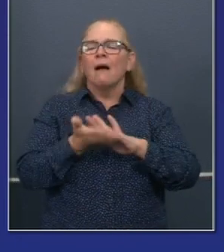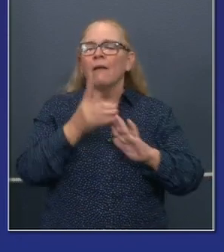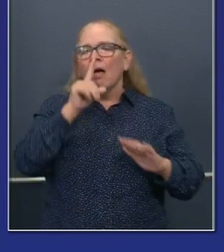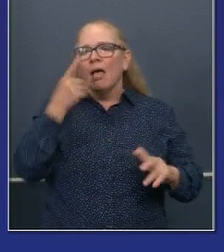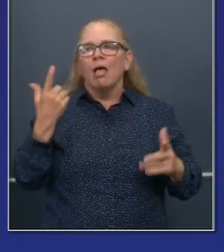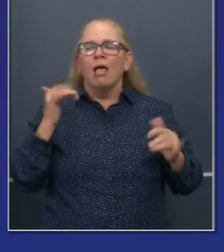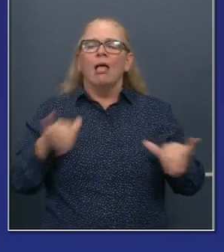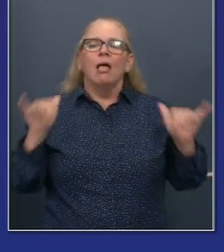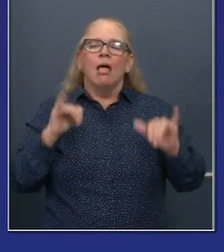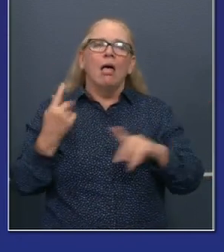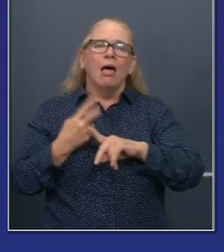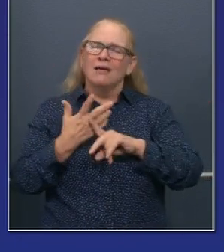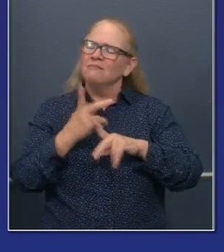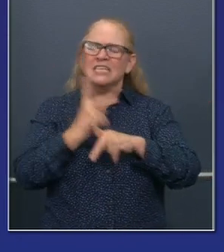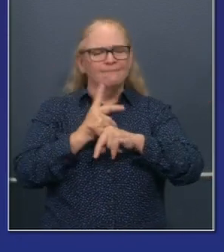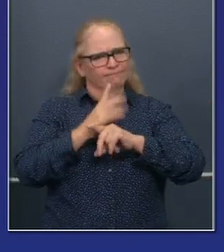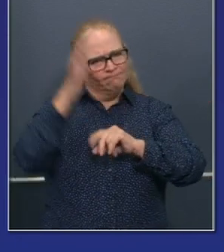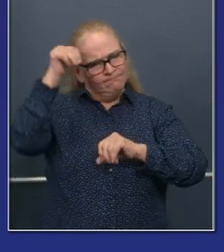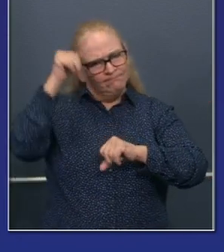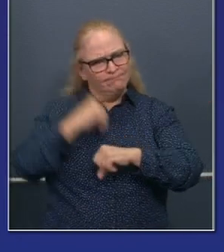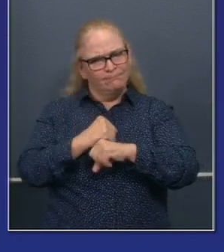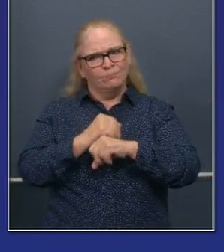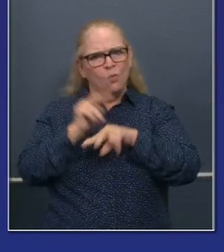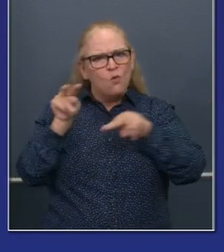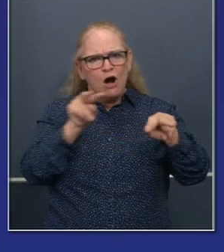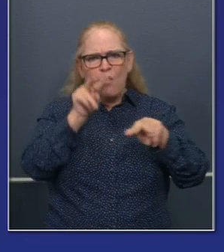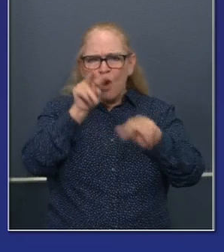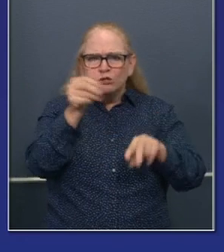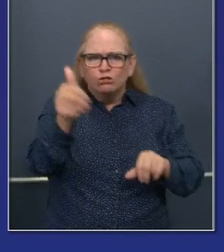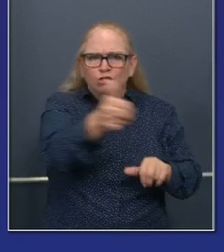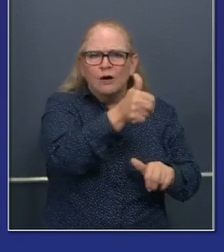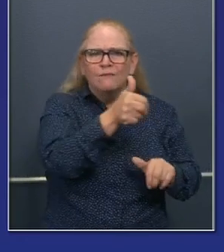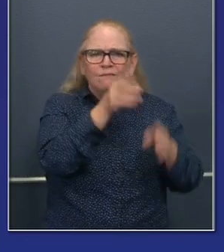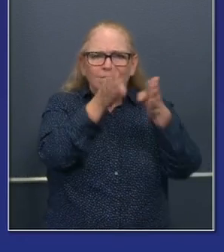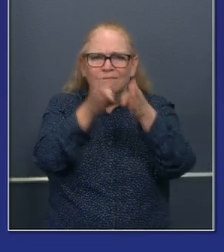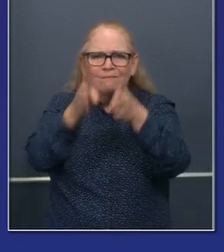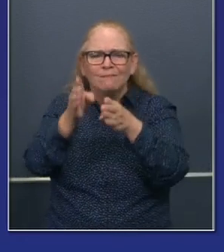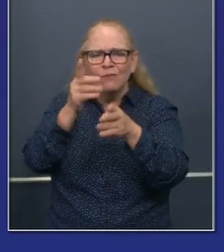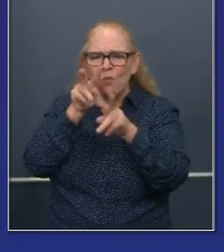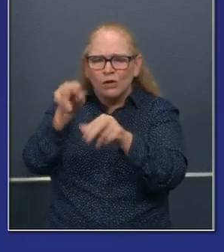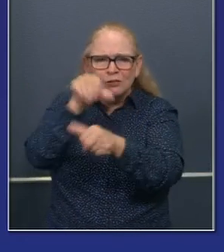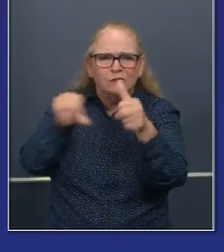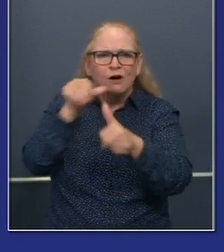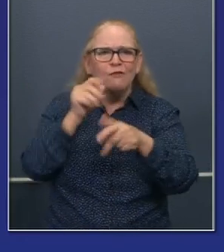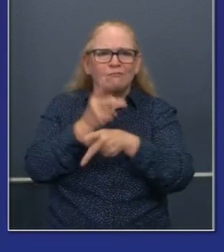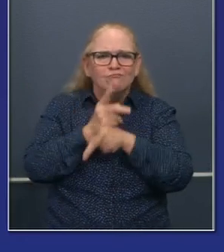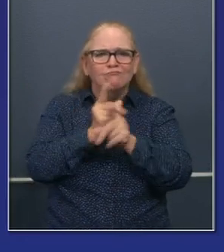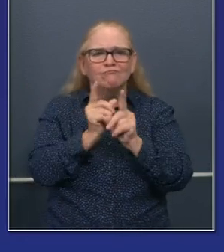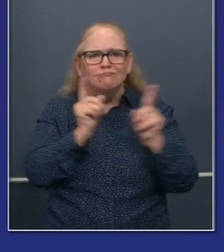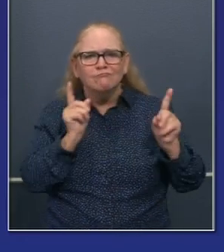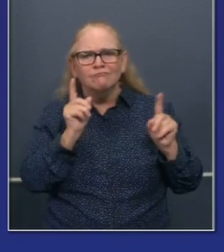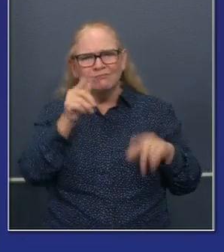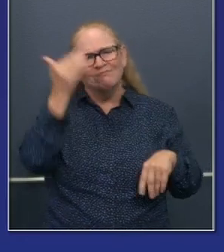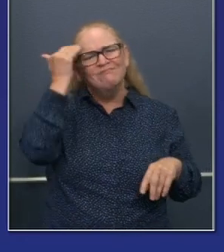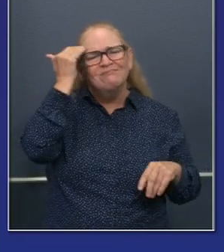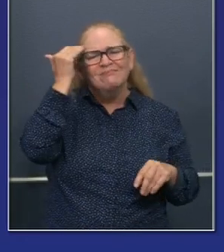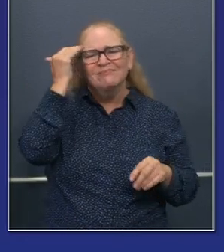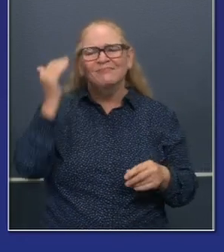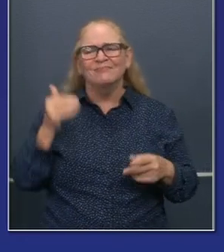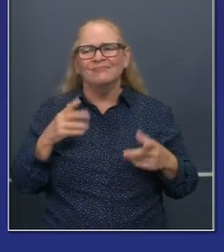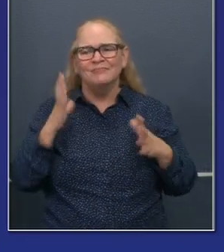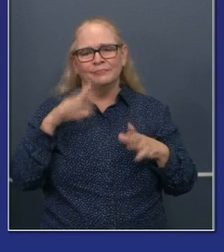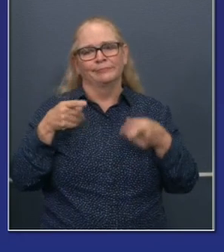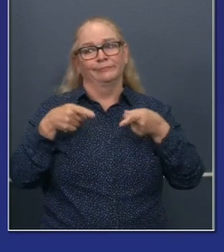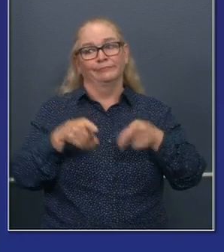practice all of these fundamental, uh, rules of the road as it relates to what we know works, non-pharmical interventions to